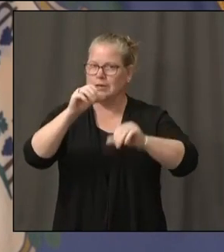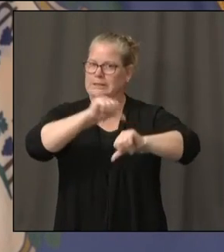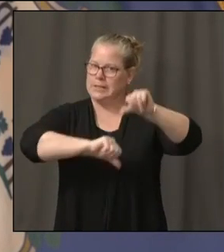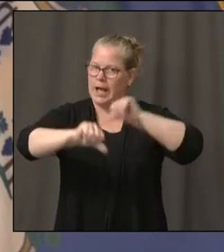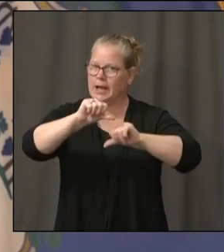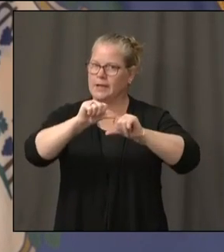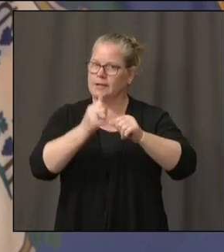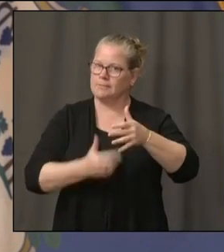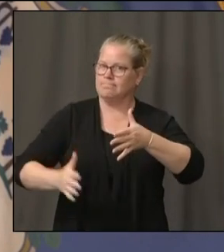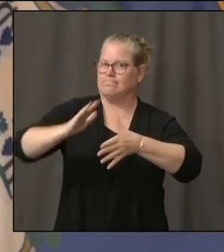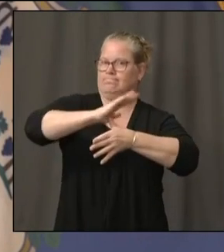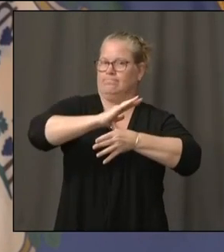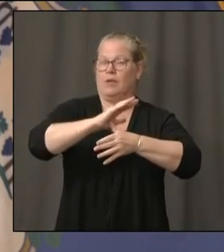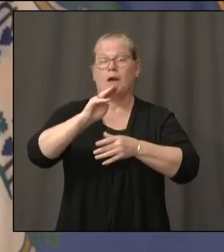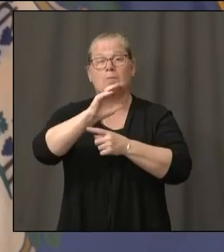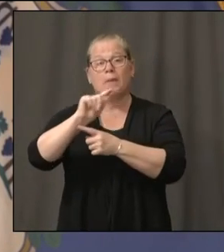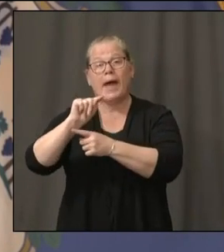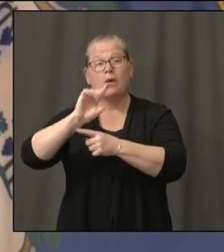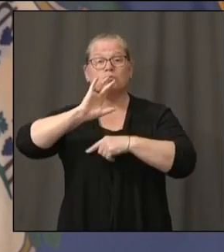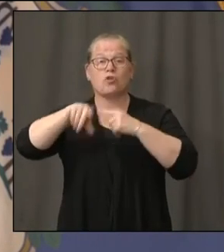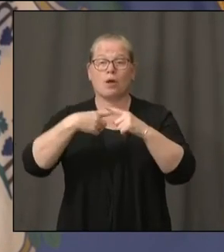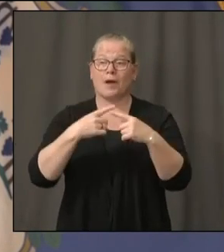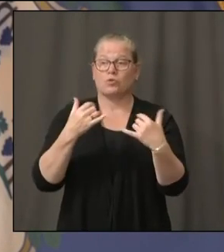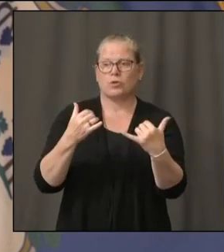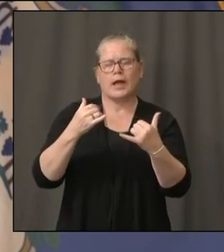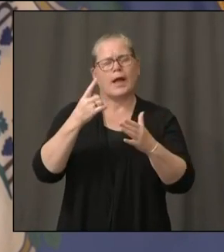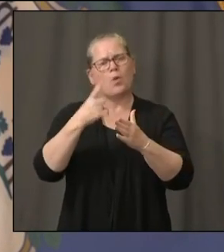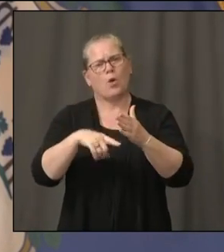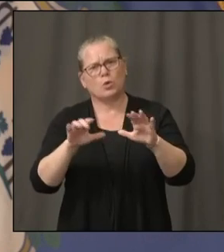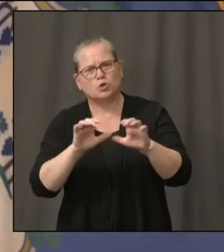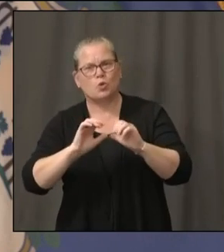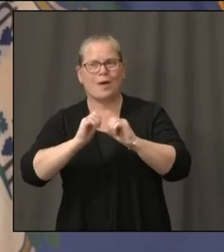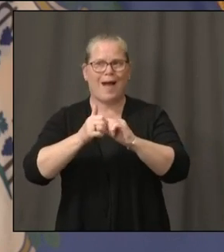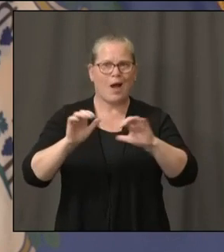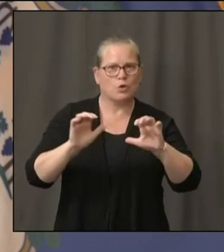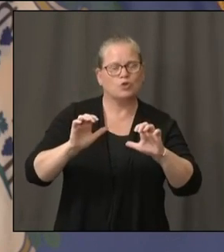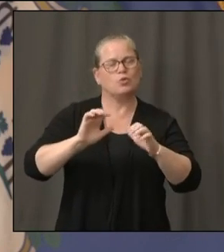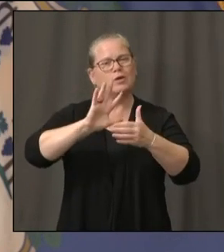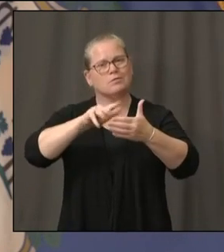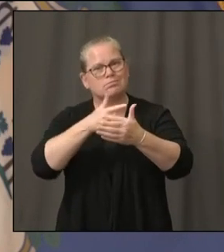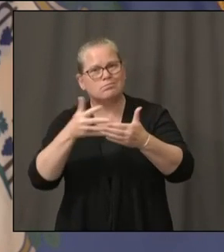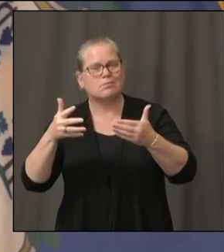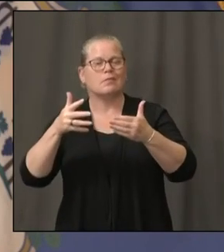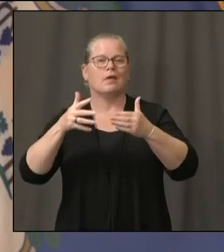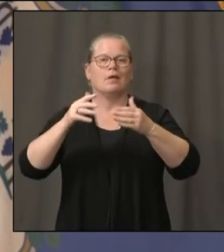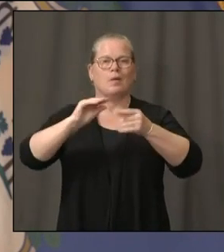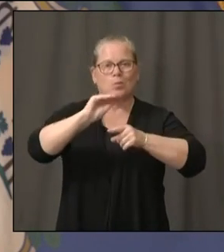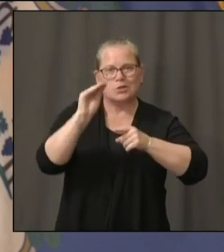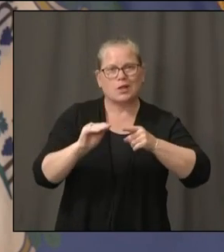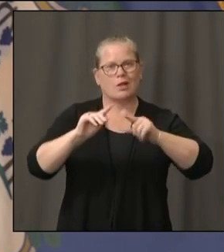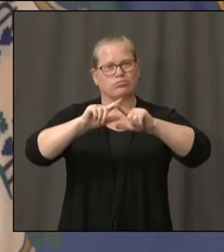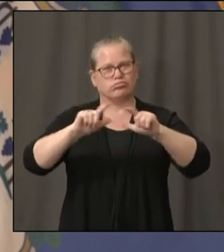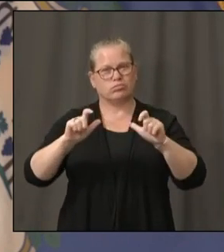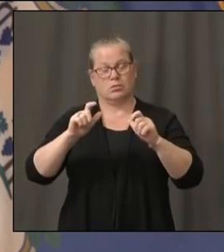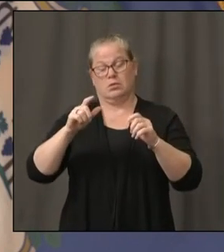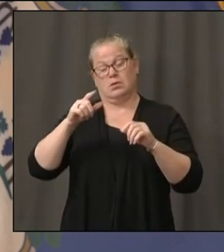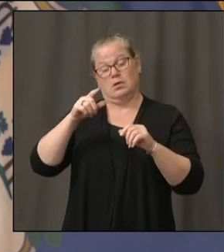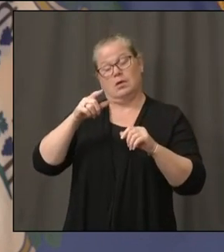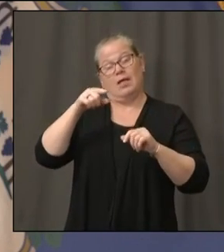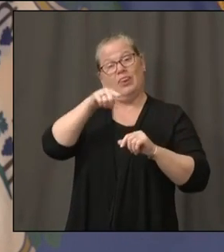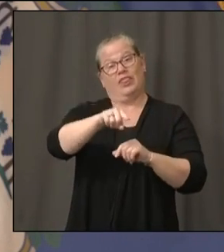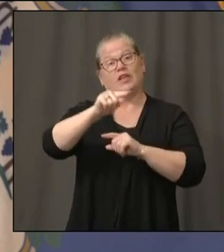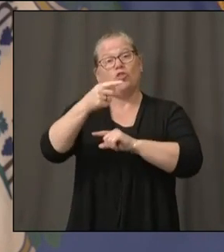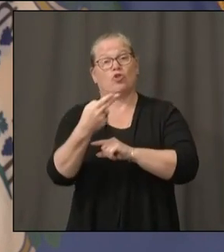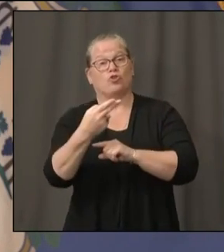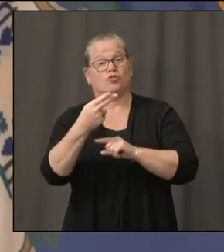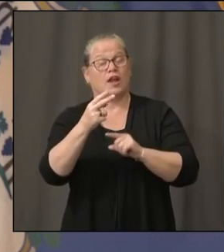where he thinks we are today, looking at the metrics. On Thursday, we're trying to get Scott Gottlieb back. You maybe remember Scott